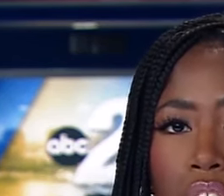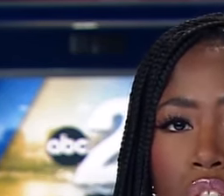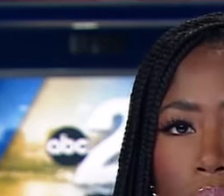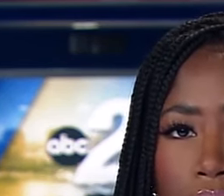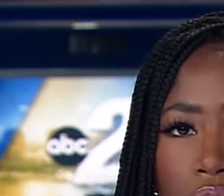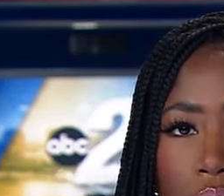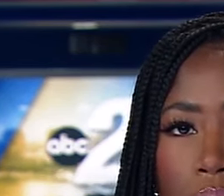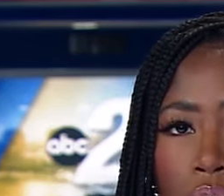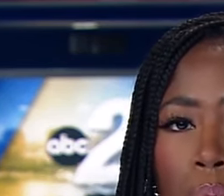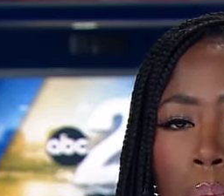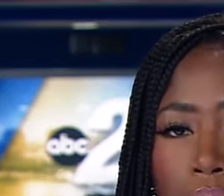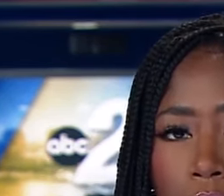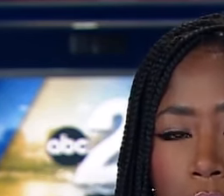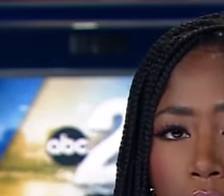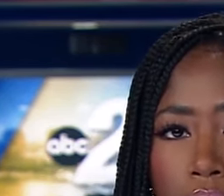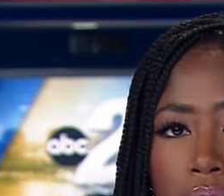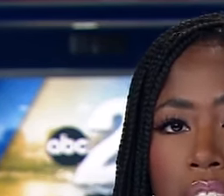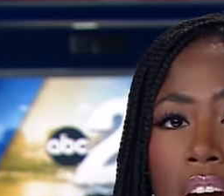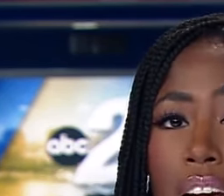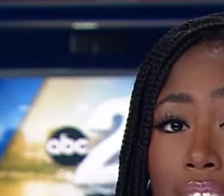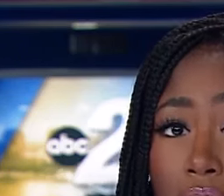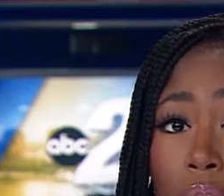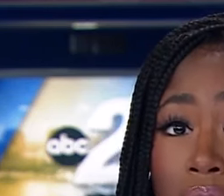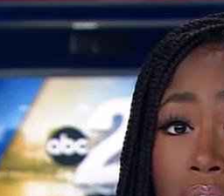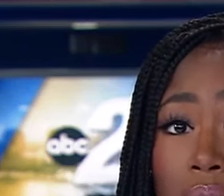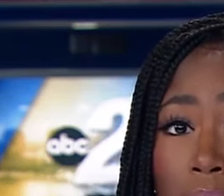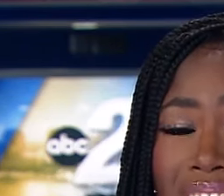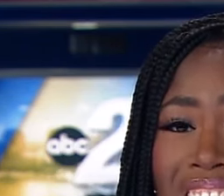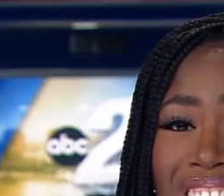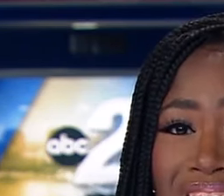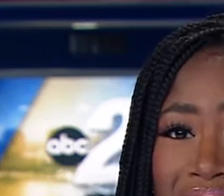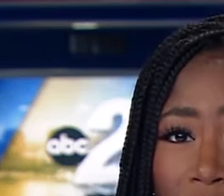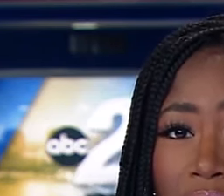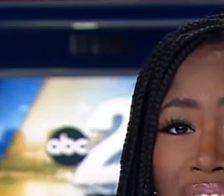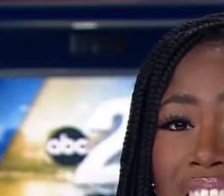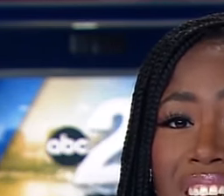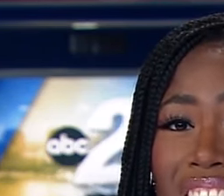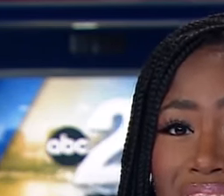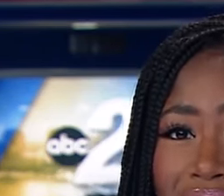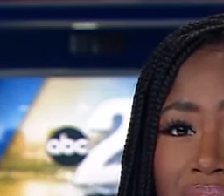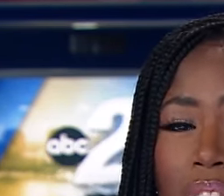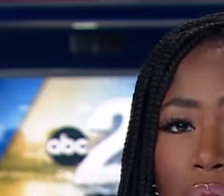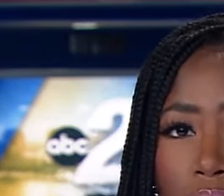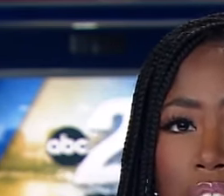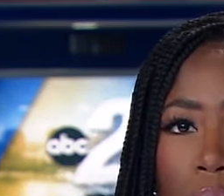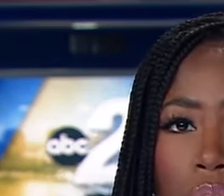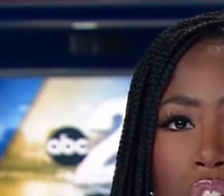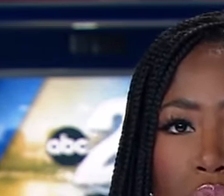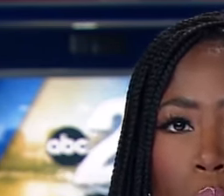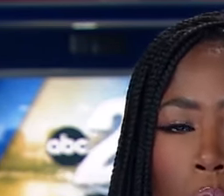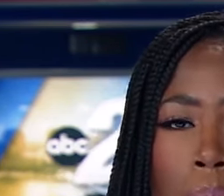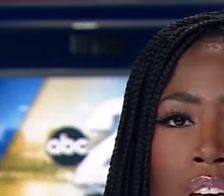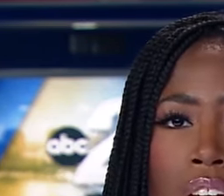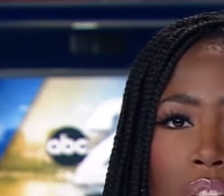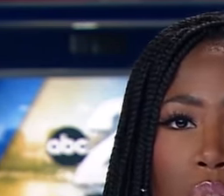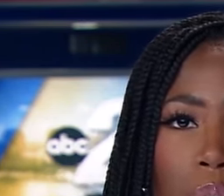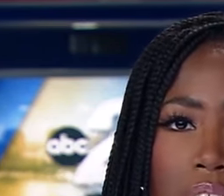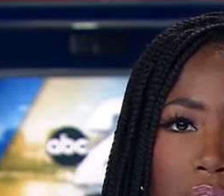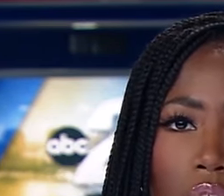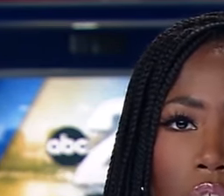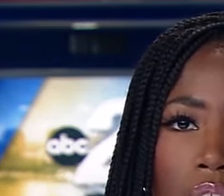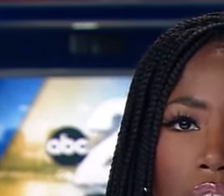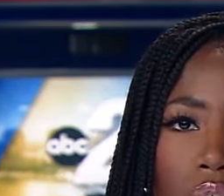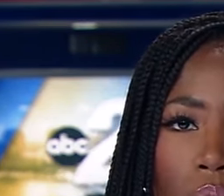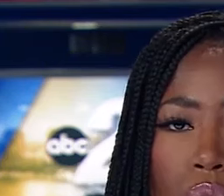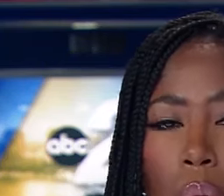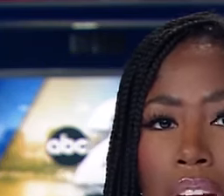careful and start executing their preparedness plans as they are anticipating significant extensive flooding with this storm. The Florida